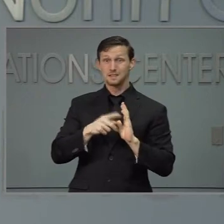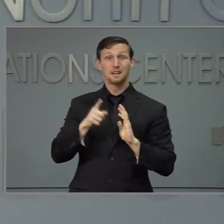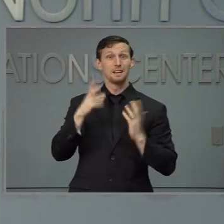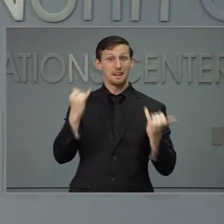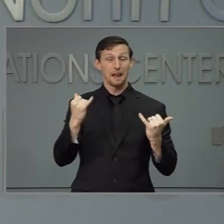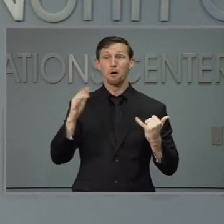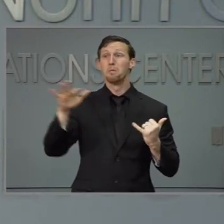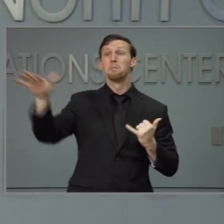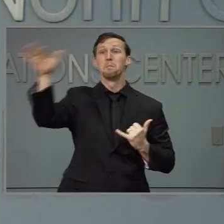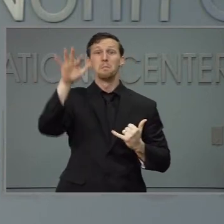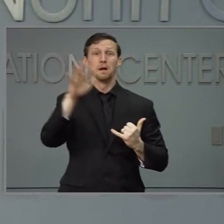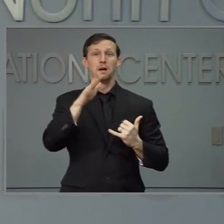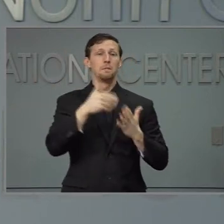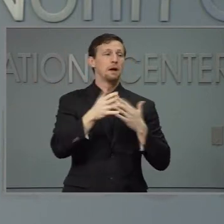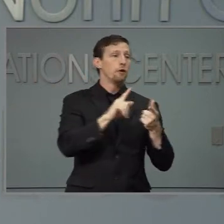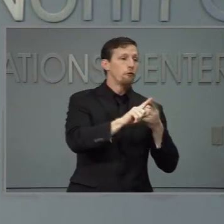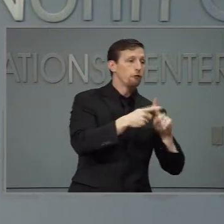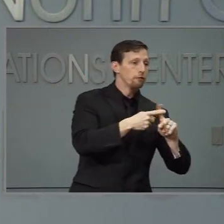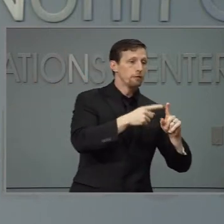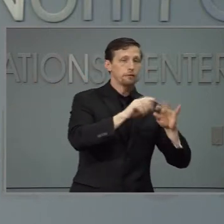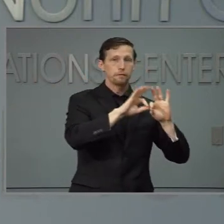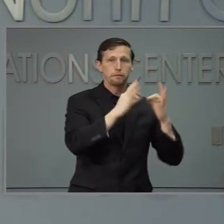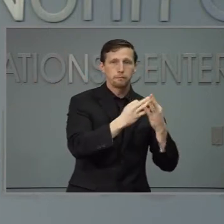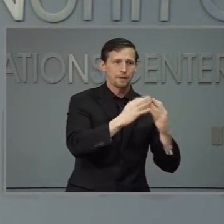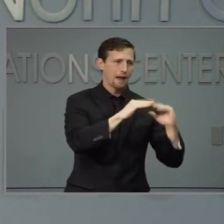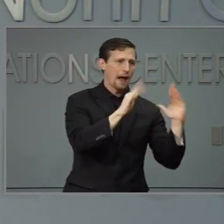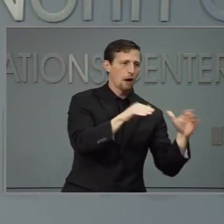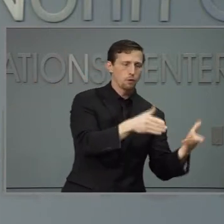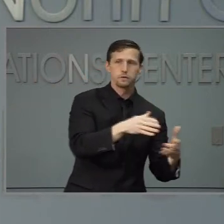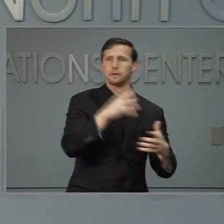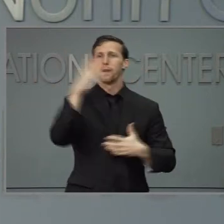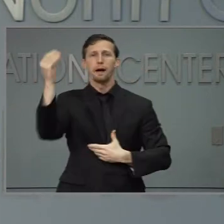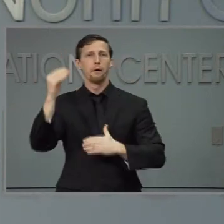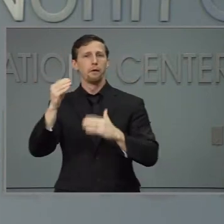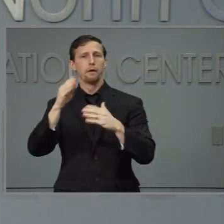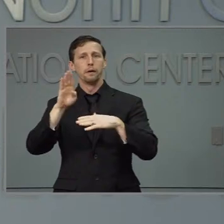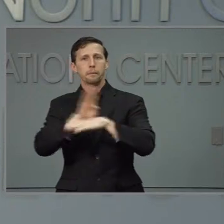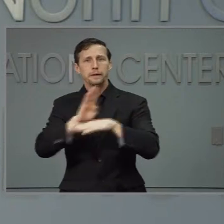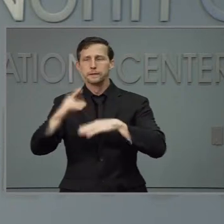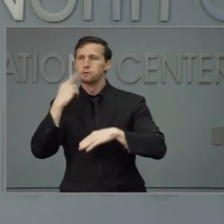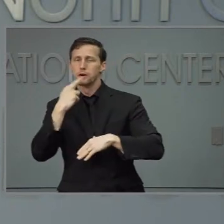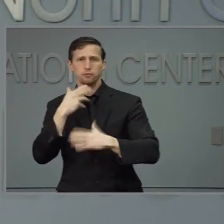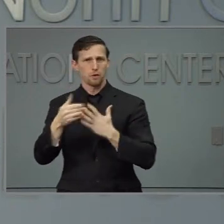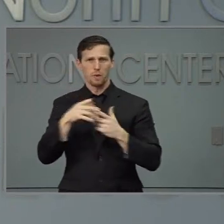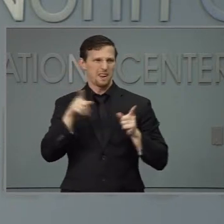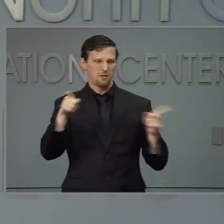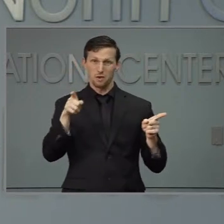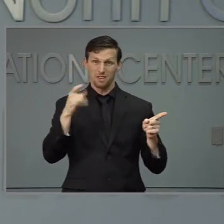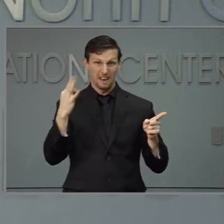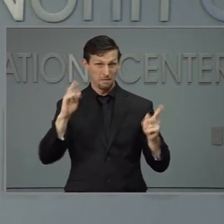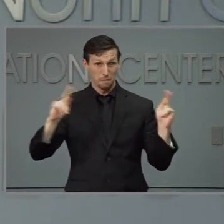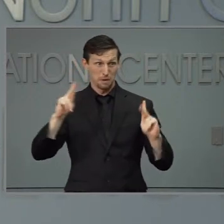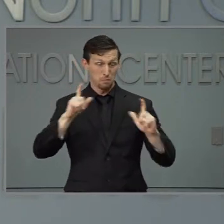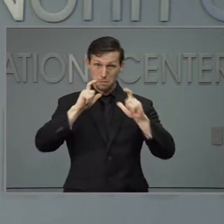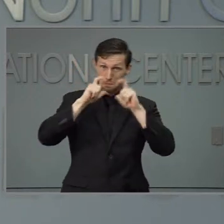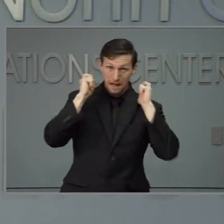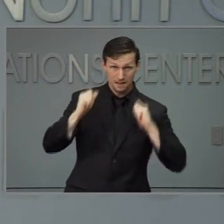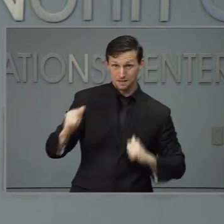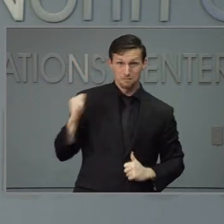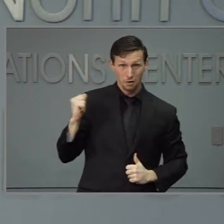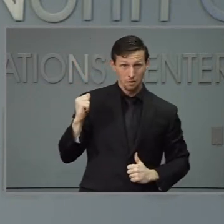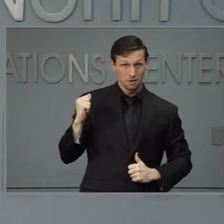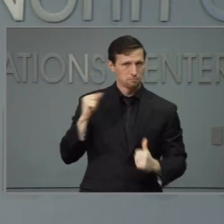prevalent this virus is right now. We must take these recommendations from the White House and all safety